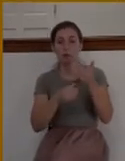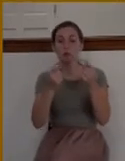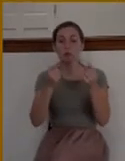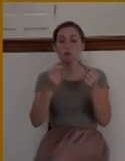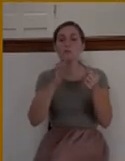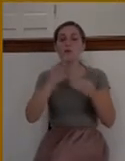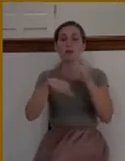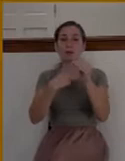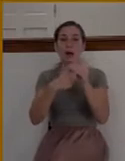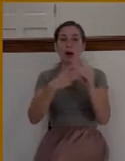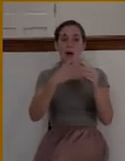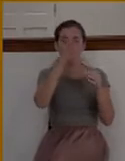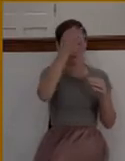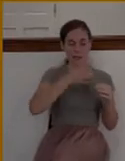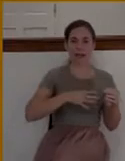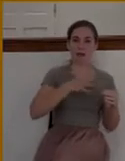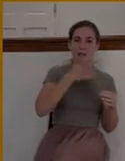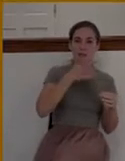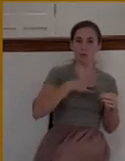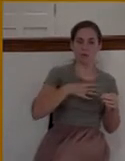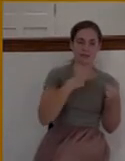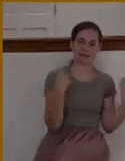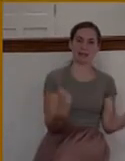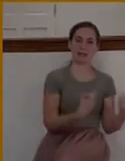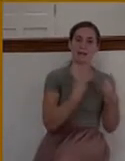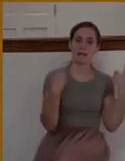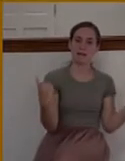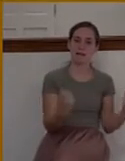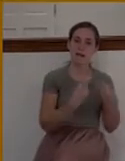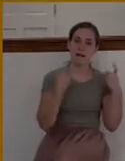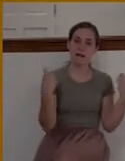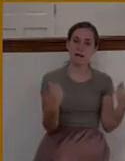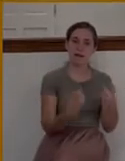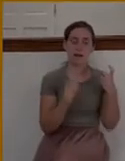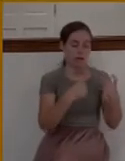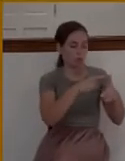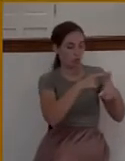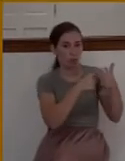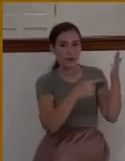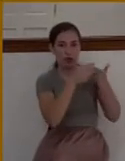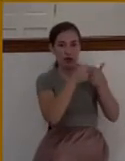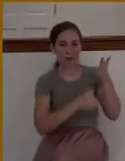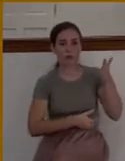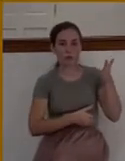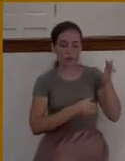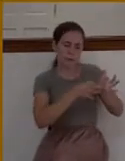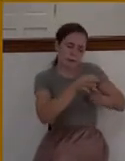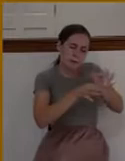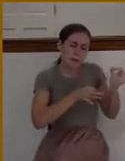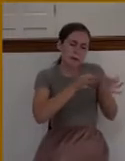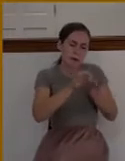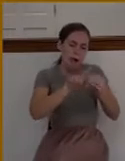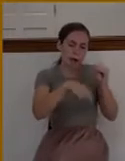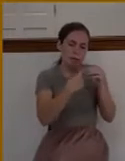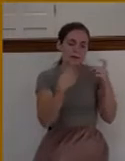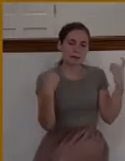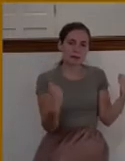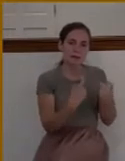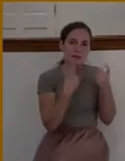before he ever talks about the mercy and the love of God. You know why? Because if a person is not convinced of their own